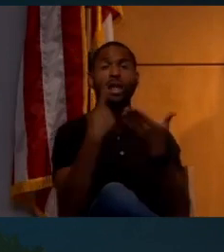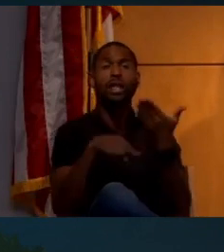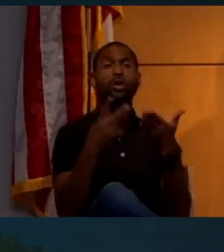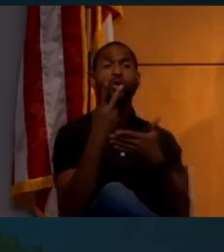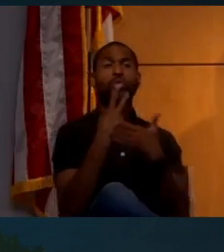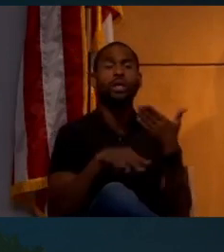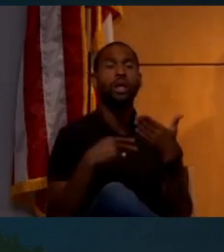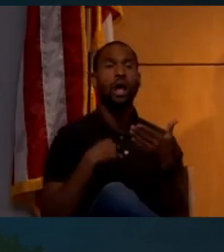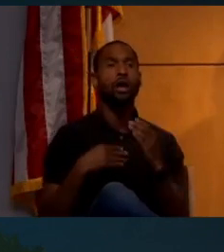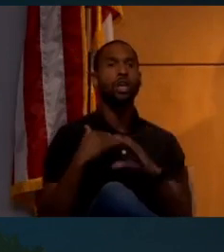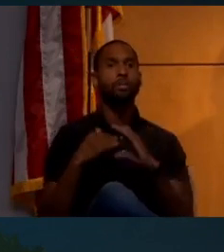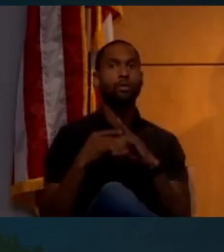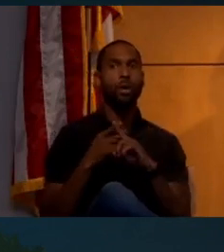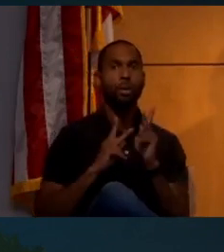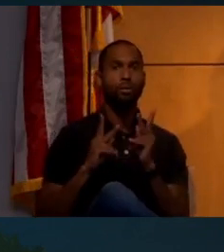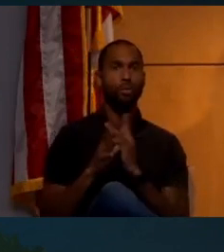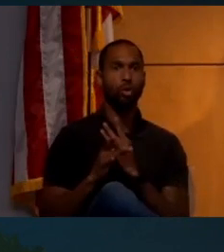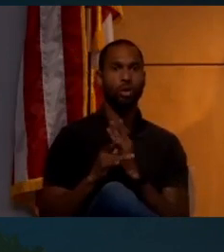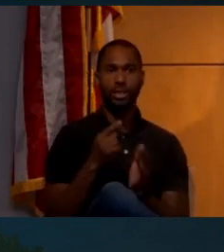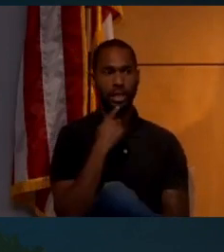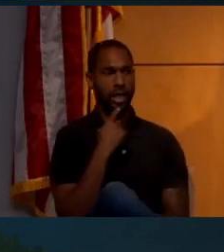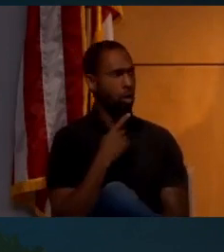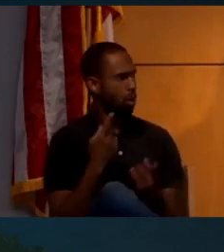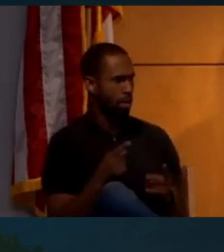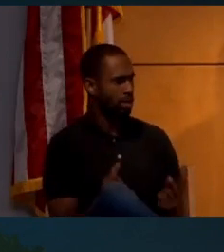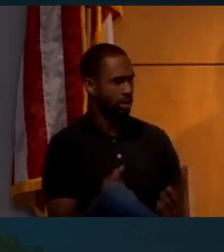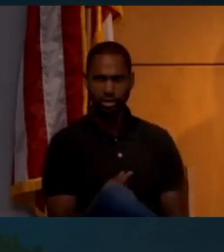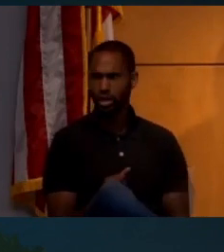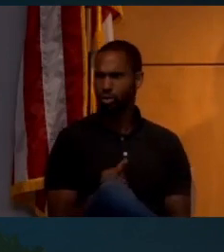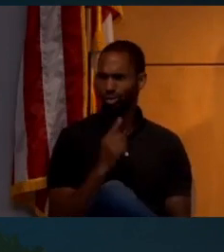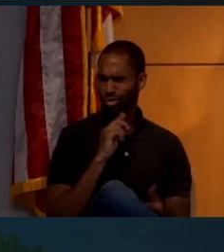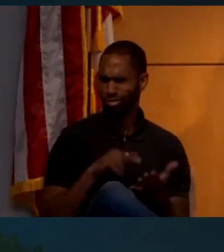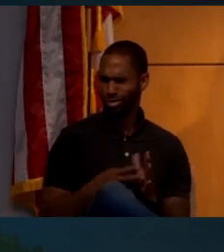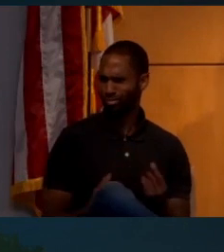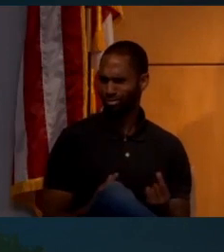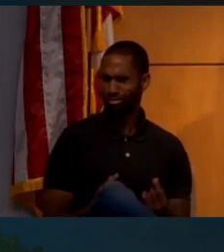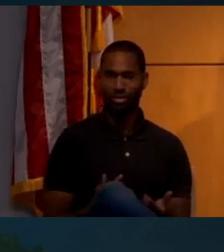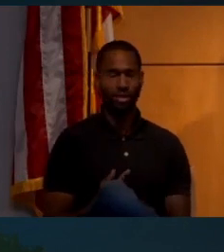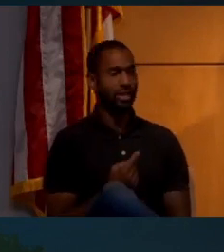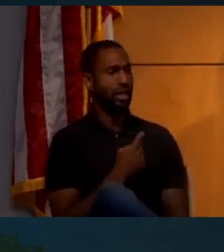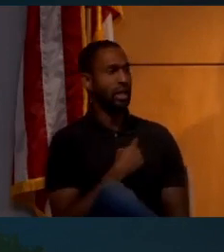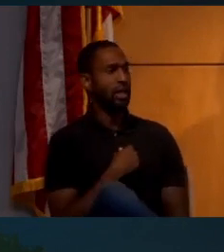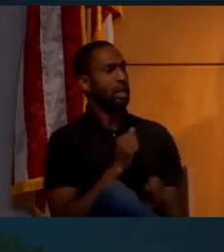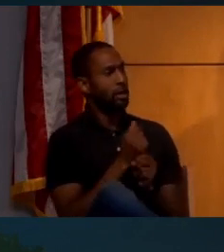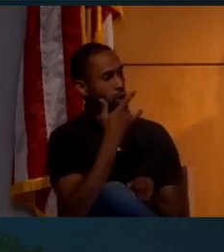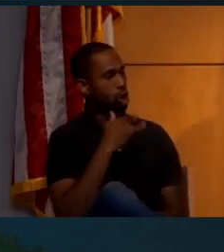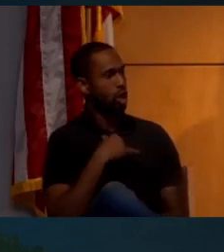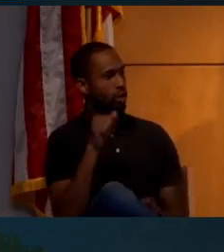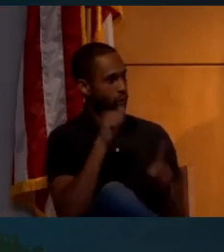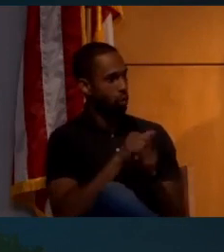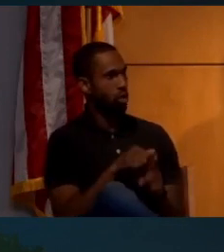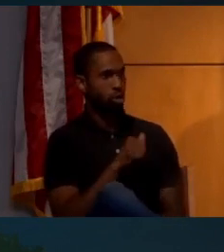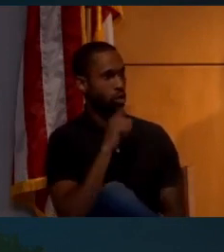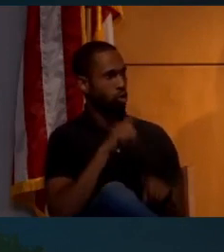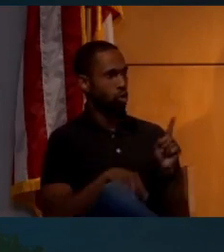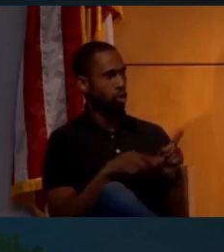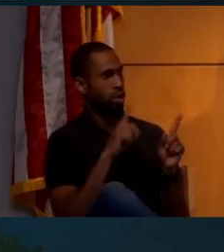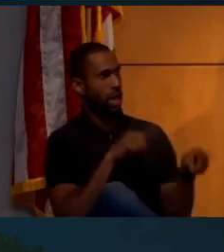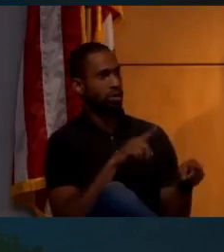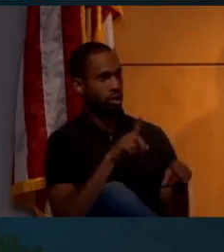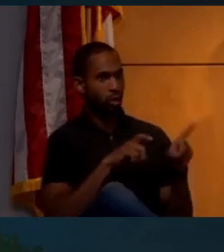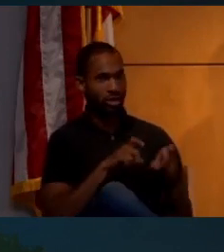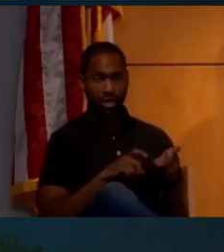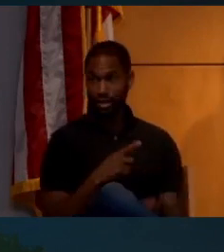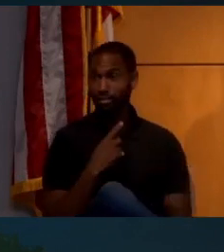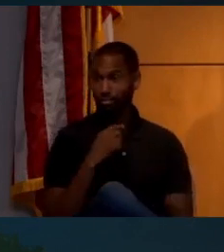later, I started getting emails from people from Germany saying, what happened? I was like, what are you talking about? And they said, they made you look like a fool, like you couldn't answer any of these questions.